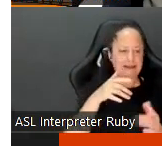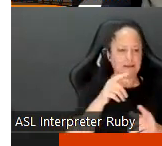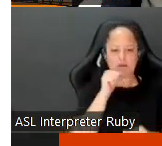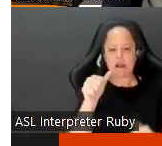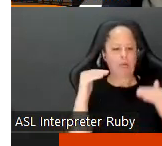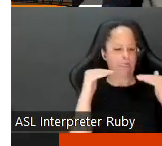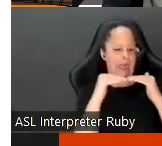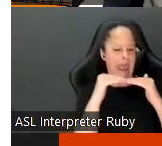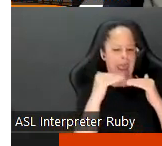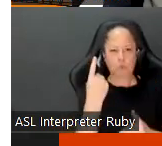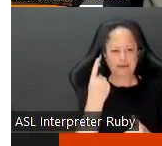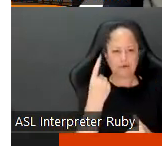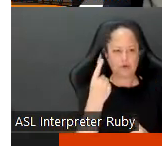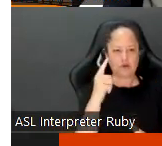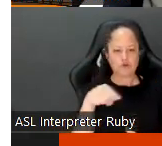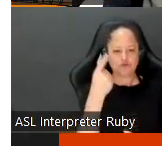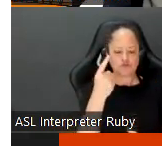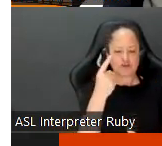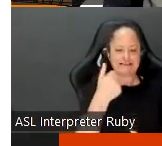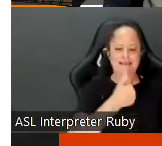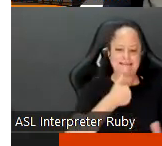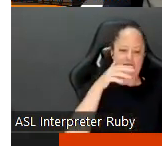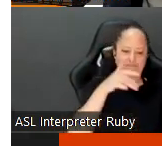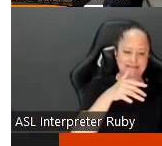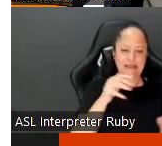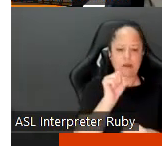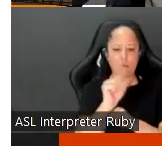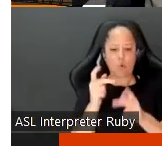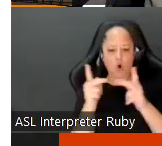not the equity one so just the self-study and the workplace observations